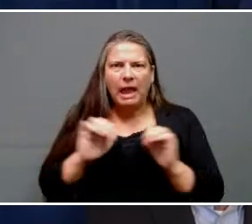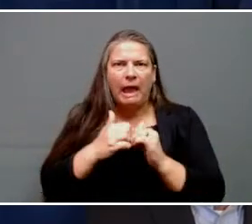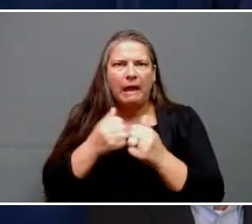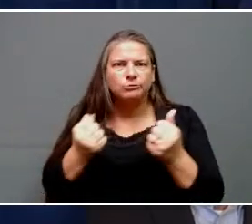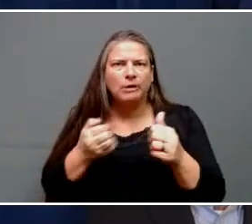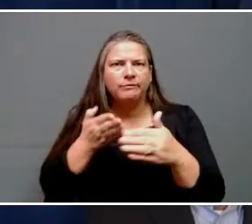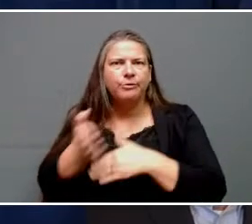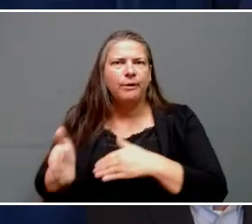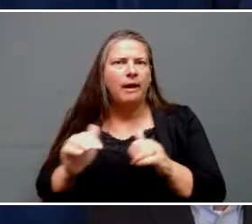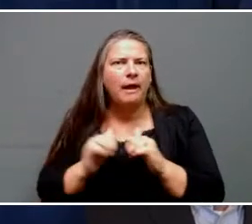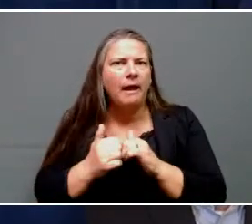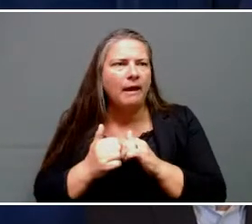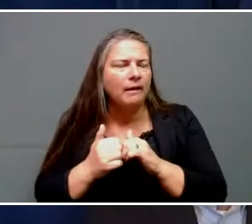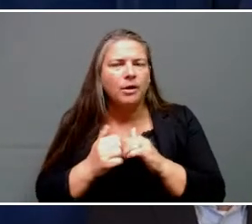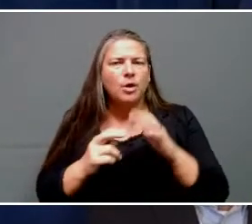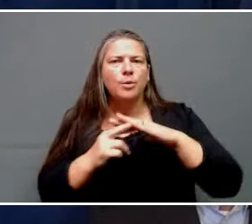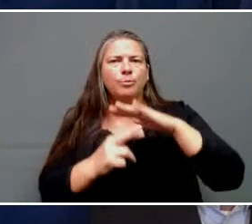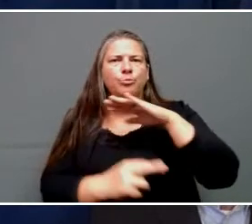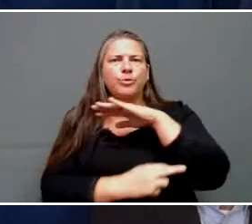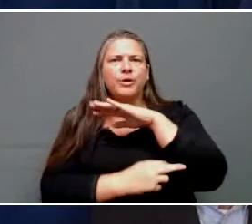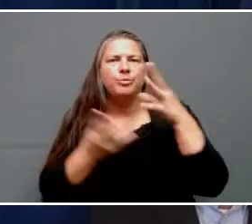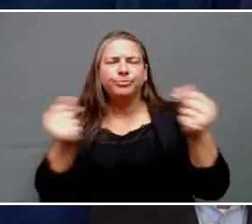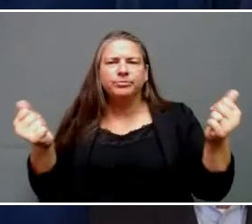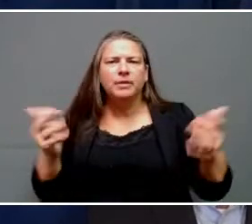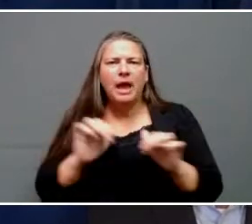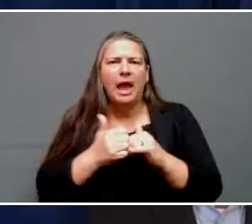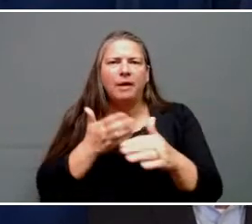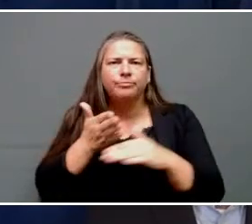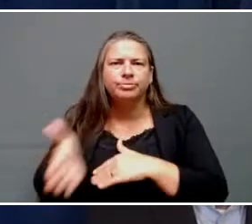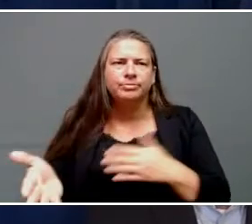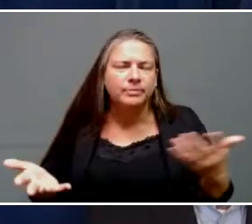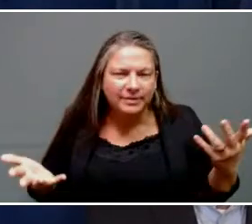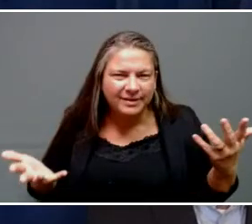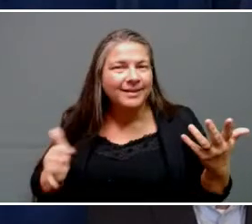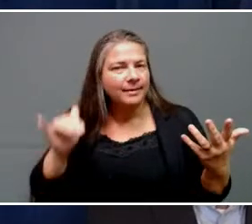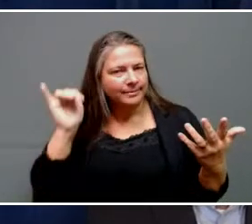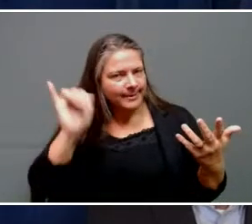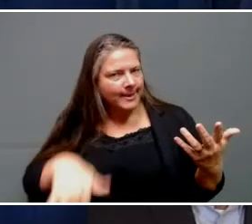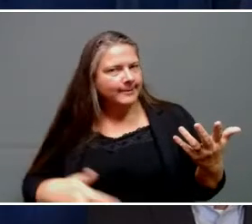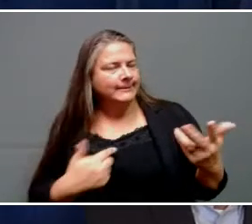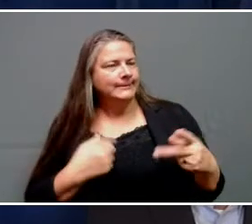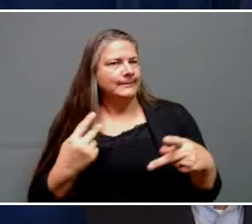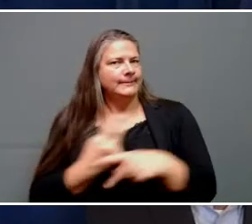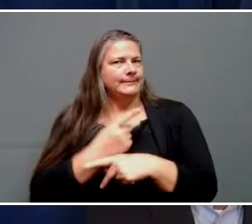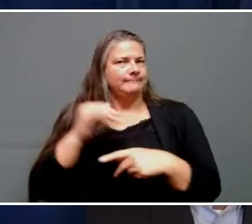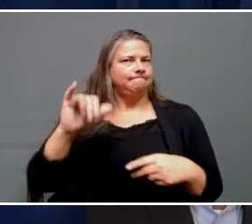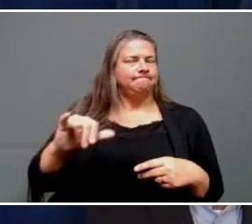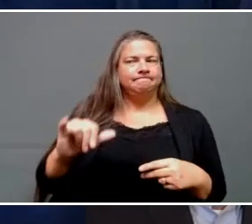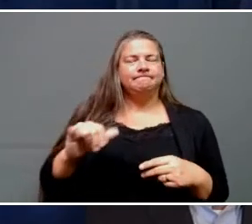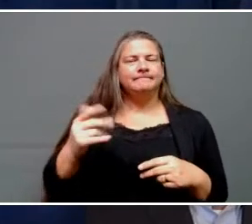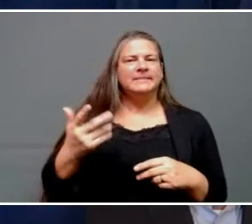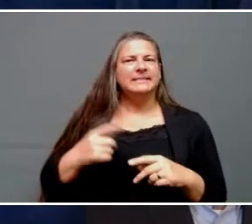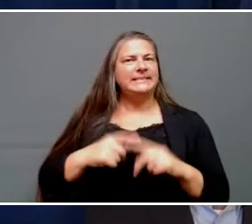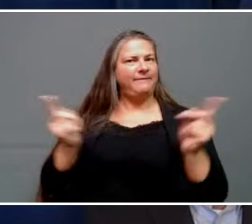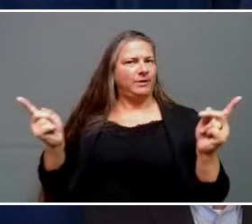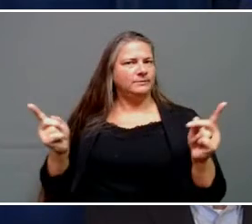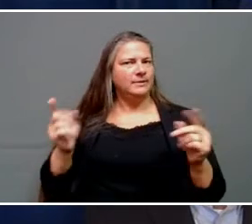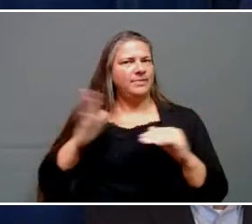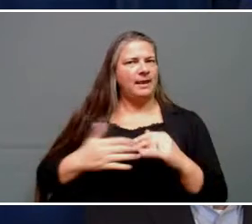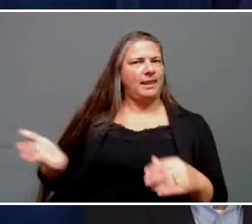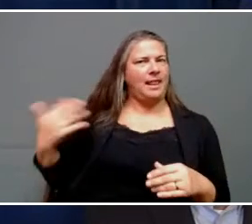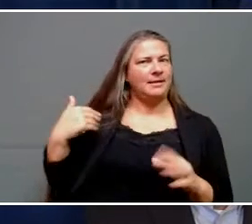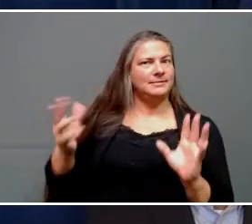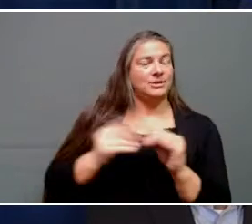-term objectives. And for a sequencing standpoint, we were in a different position in the last session because this occurred, the